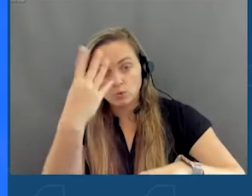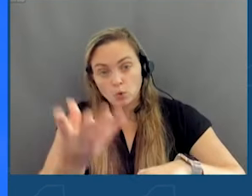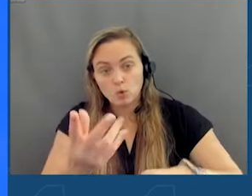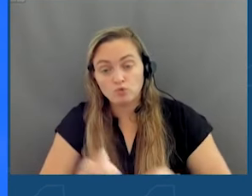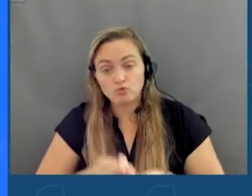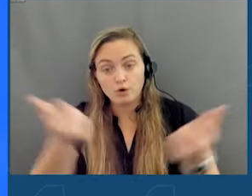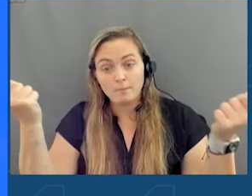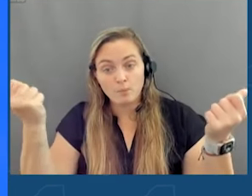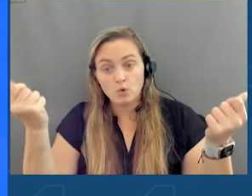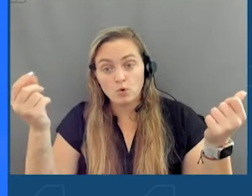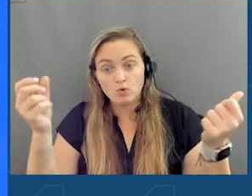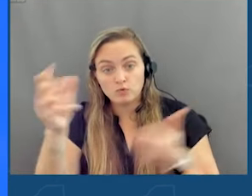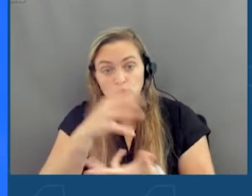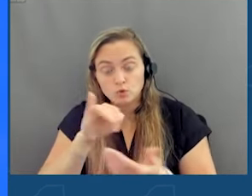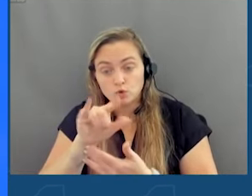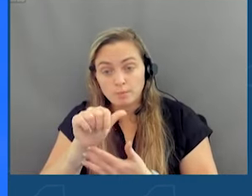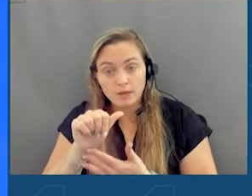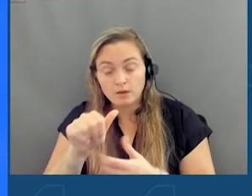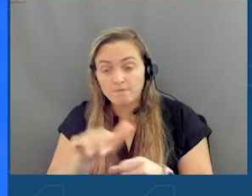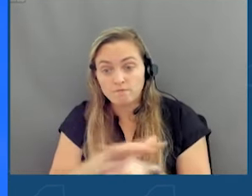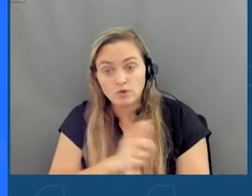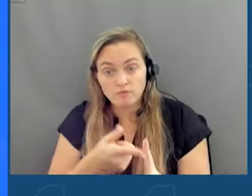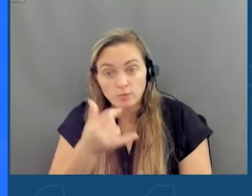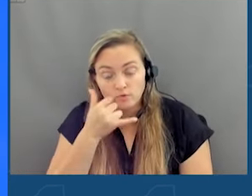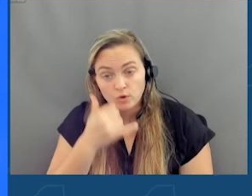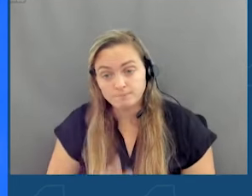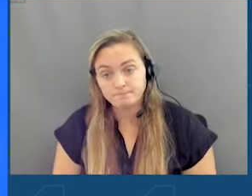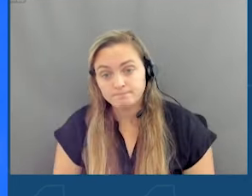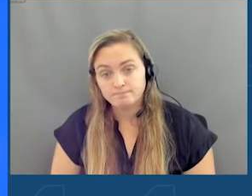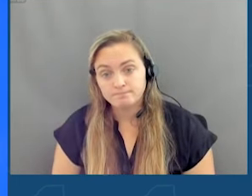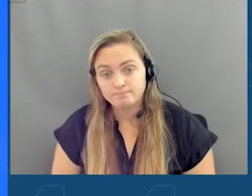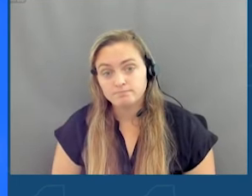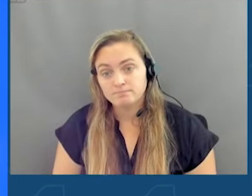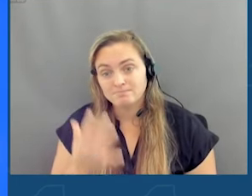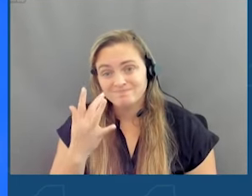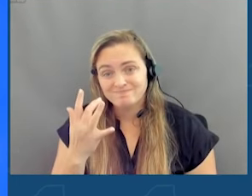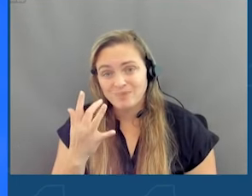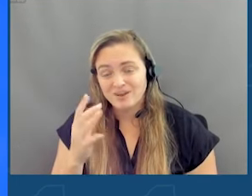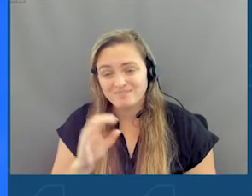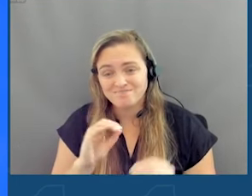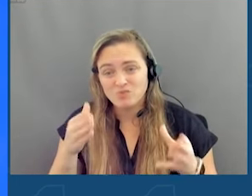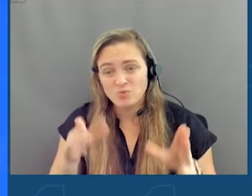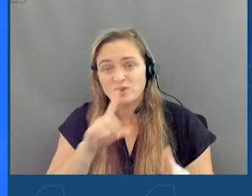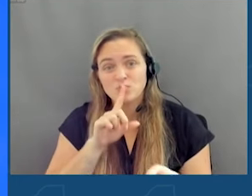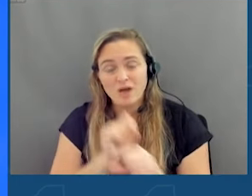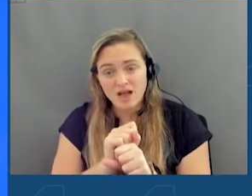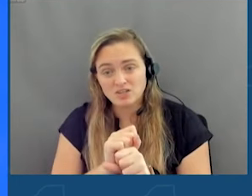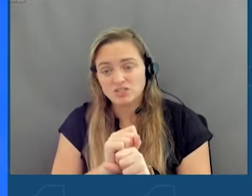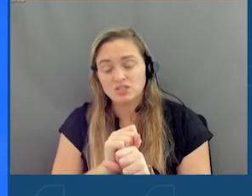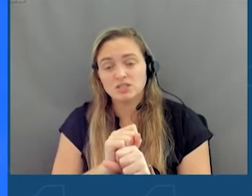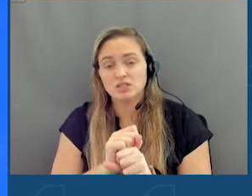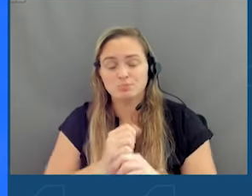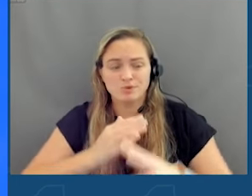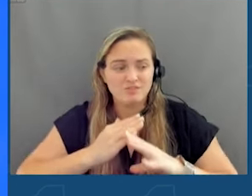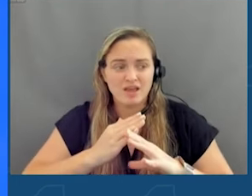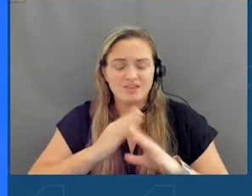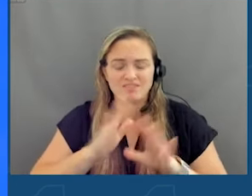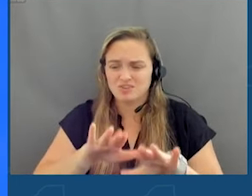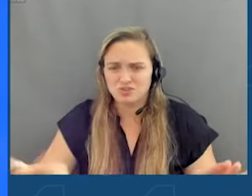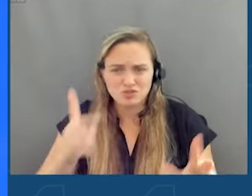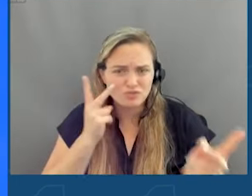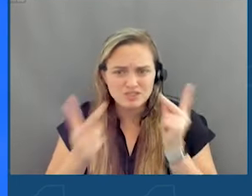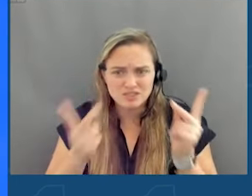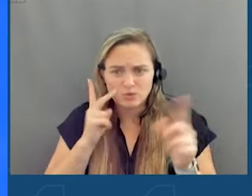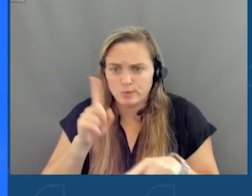social media apps completely from their phones because there's no way to actually prevent what their children will see.